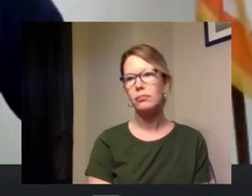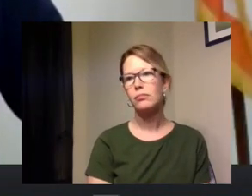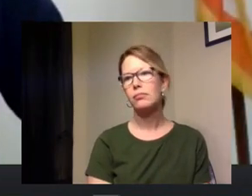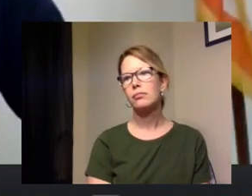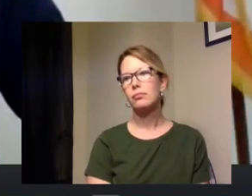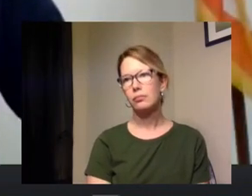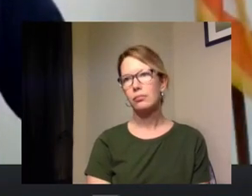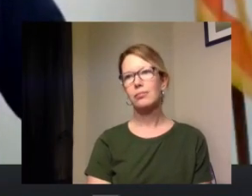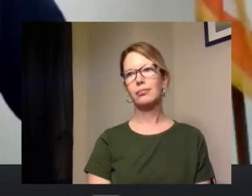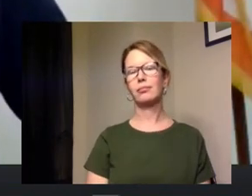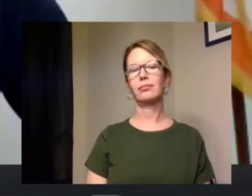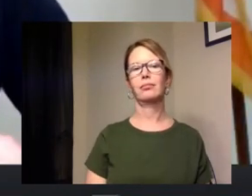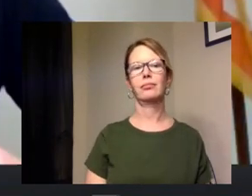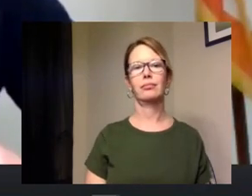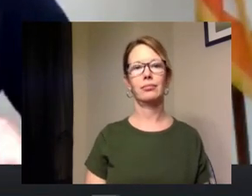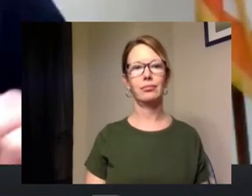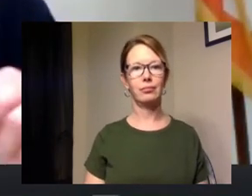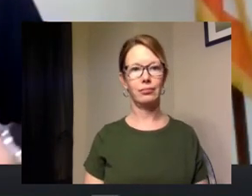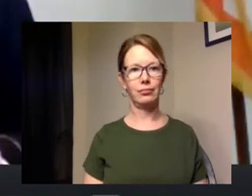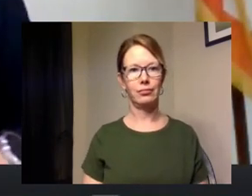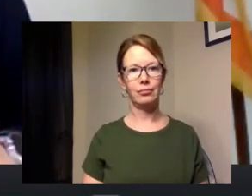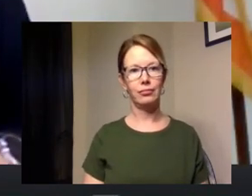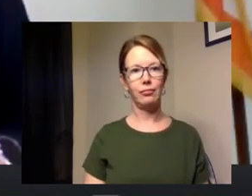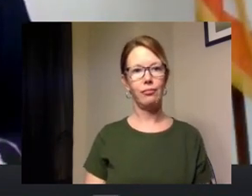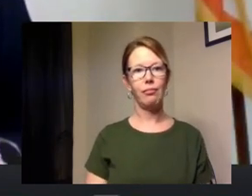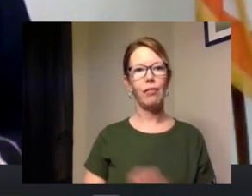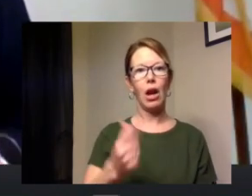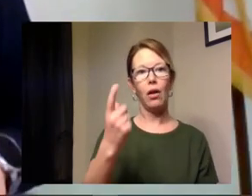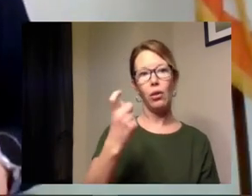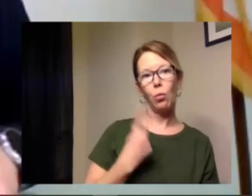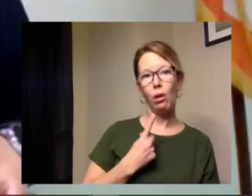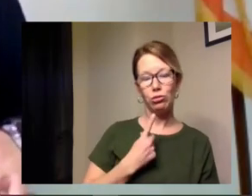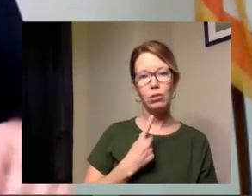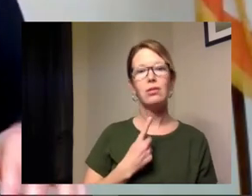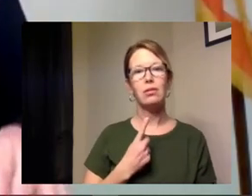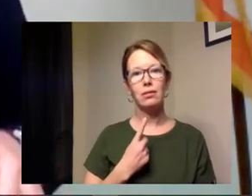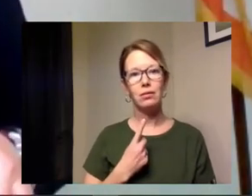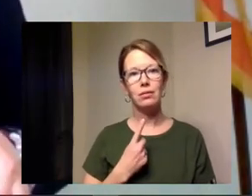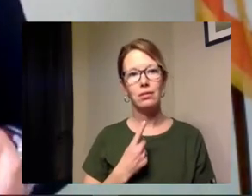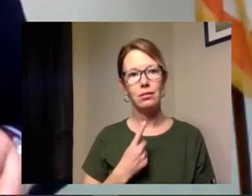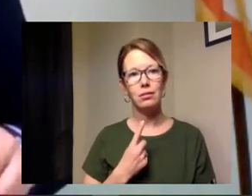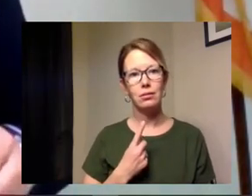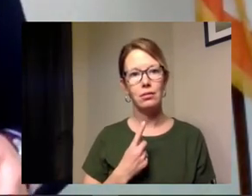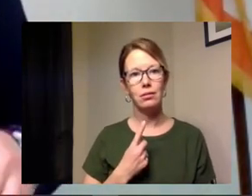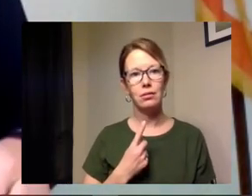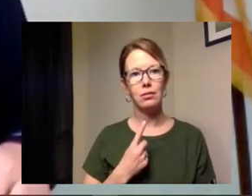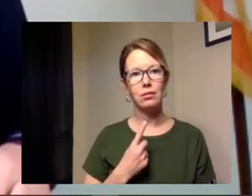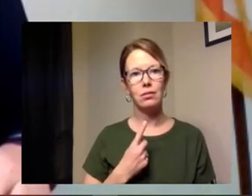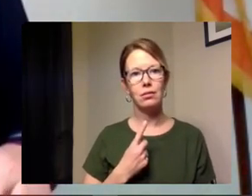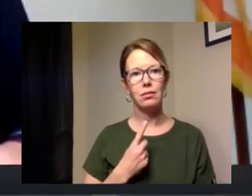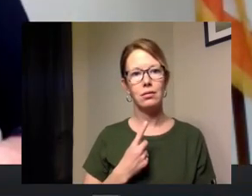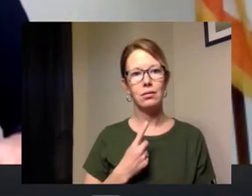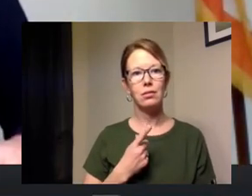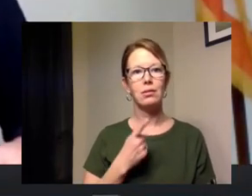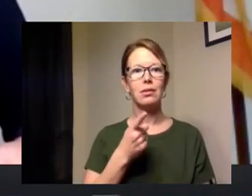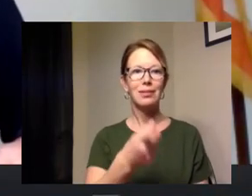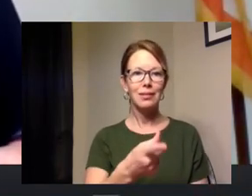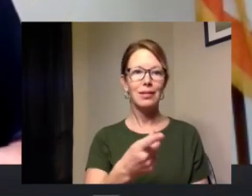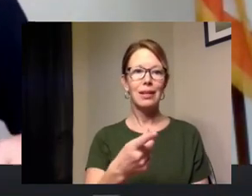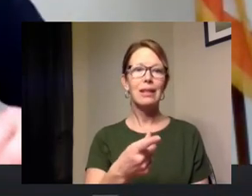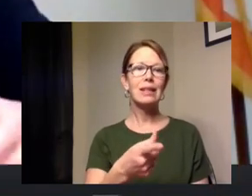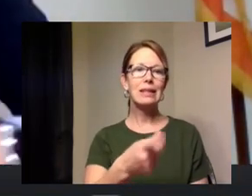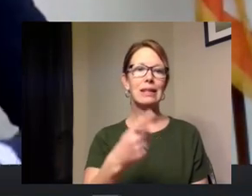thank you police chief now we have additional questions that come in and actually chief this one's also for you